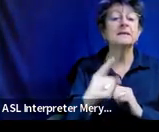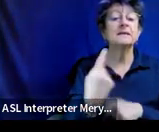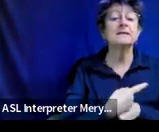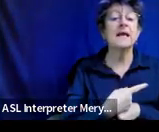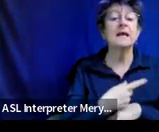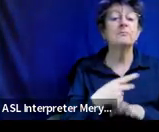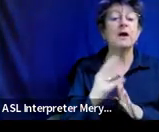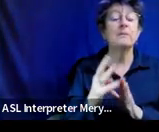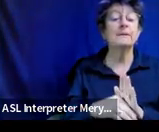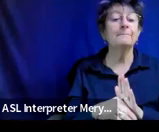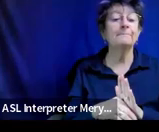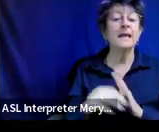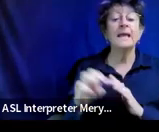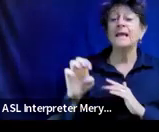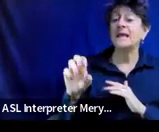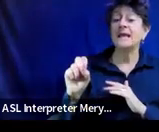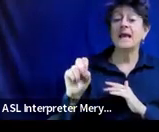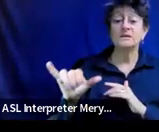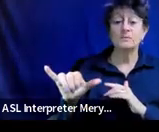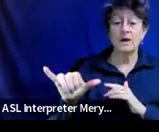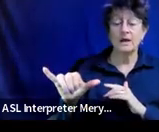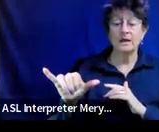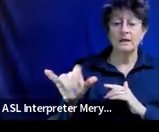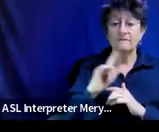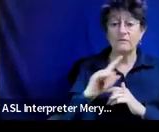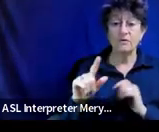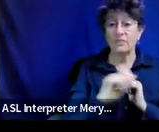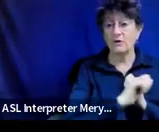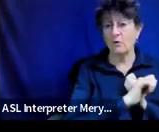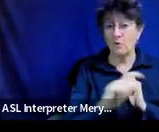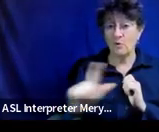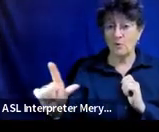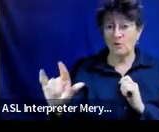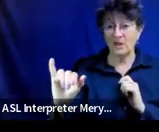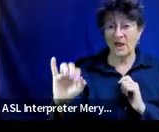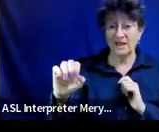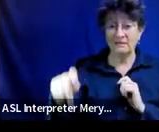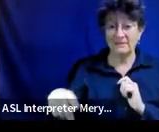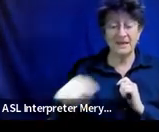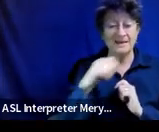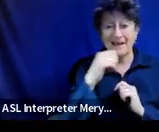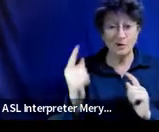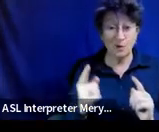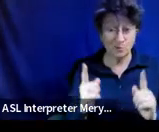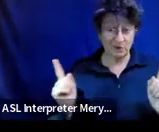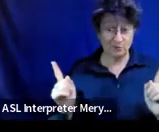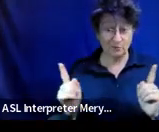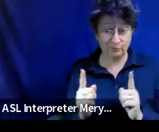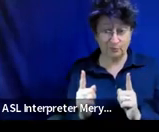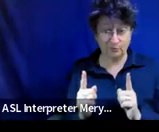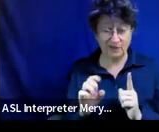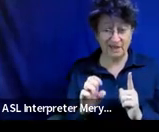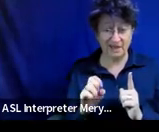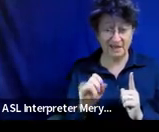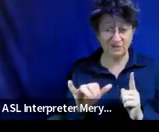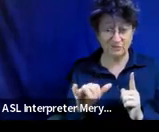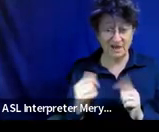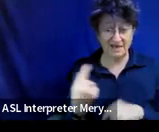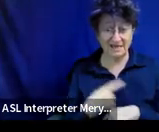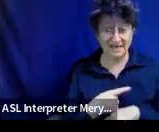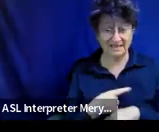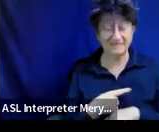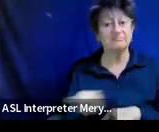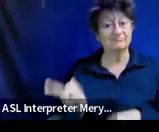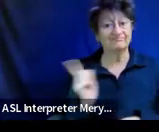Oh, ESY. Yes. It's for the whole IEP, not just those ESY dates. Exactly. Yep. Very good.